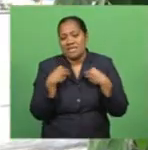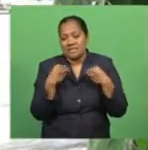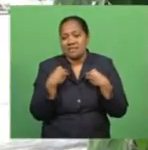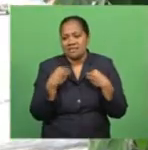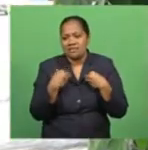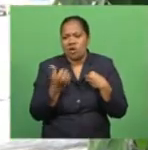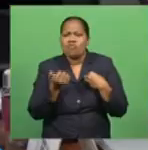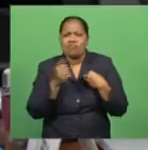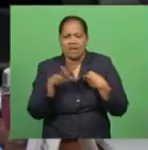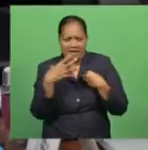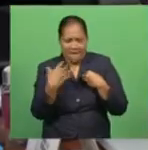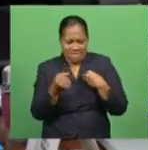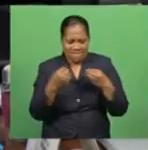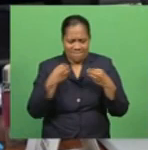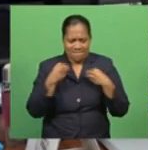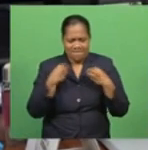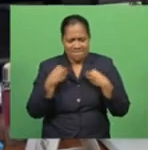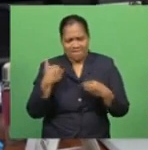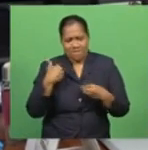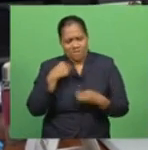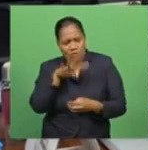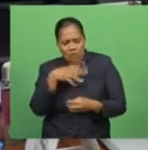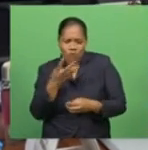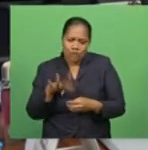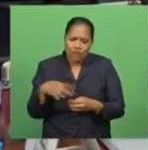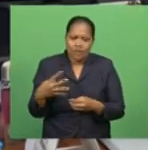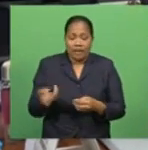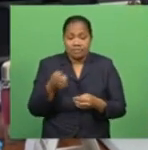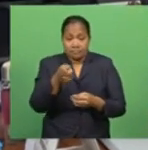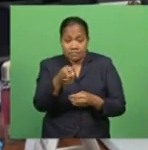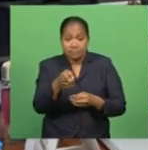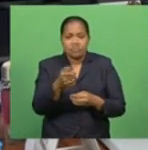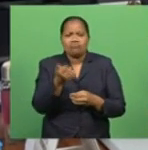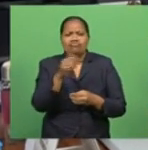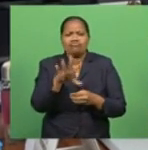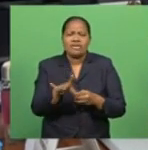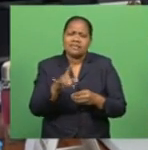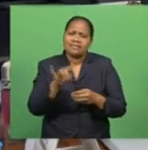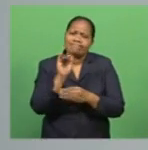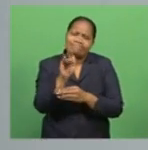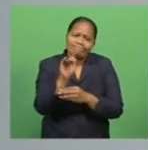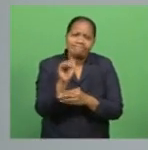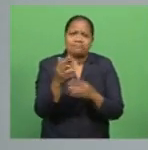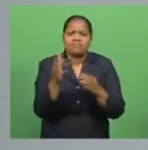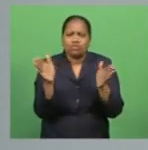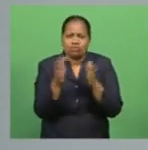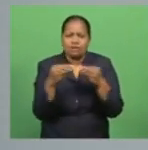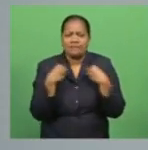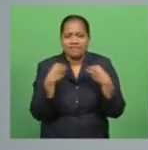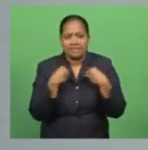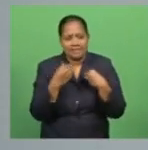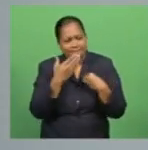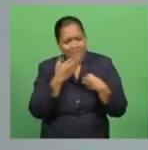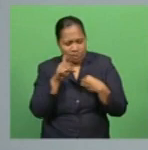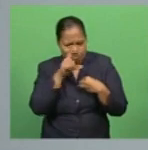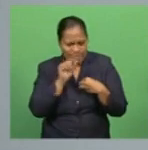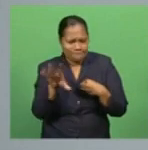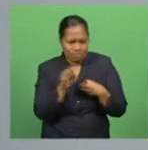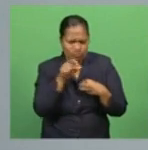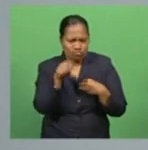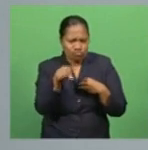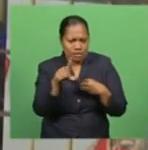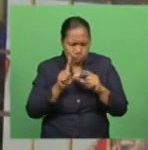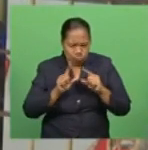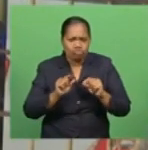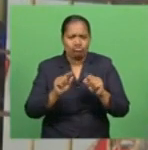gone through the business health check. Federation Chief Executive Kameli Battiewetti has urged small business operators to take advantage of this initiative in